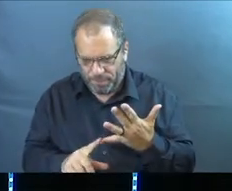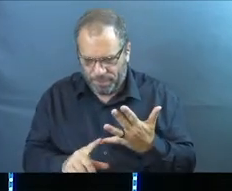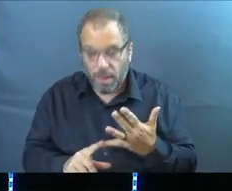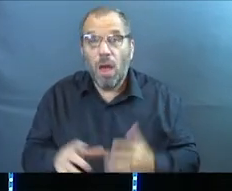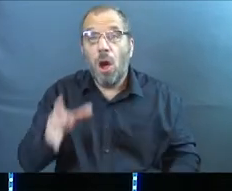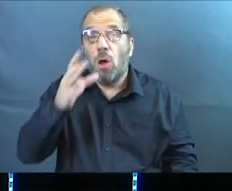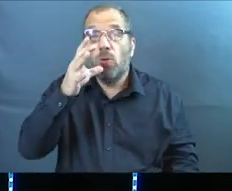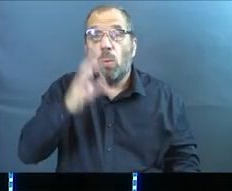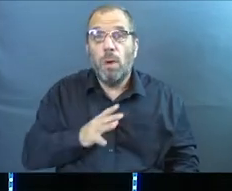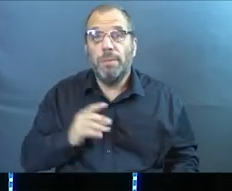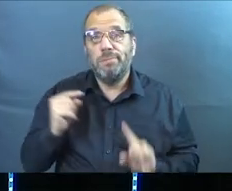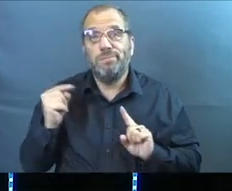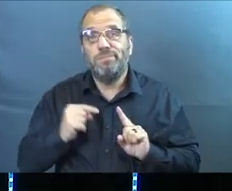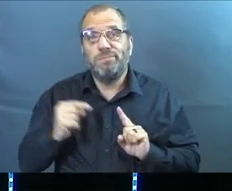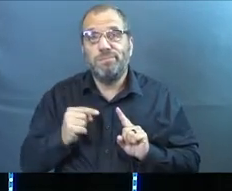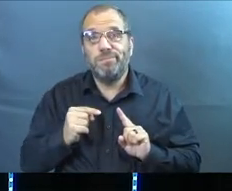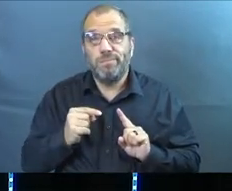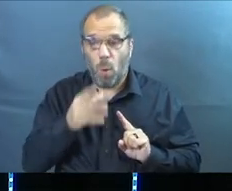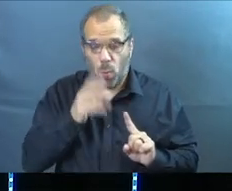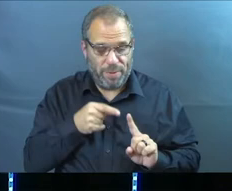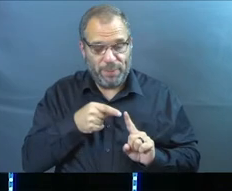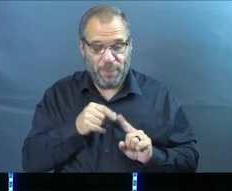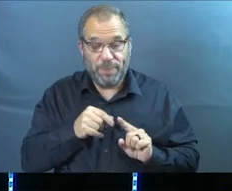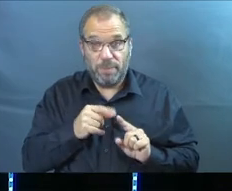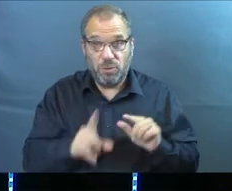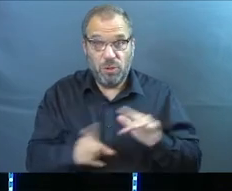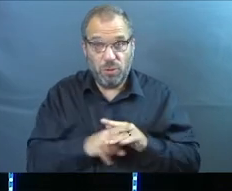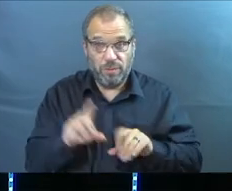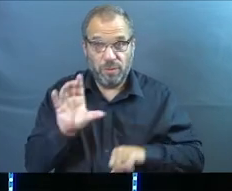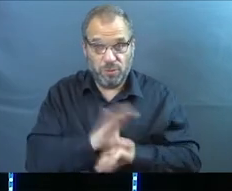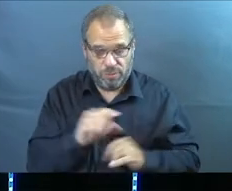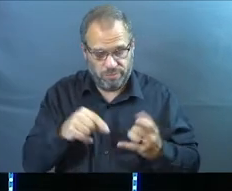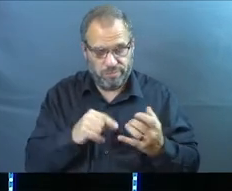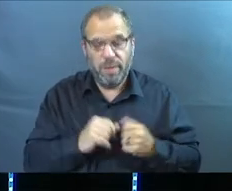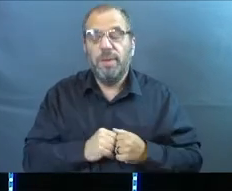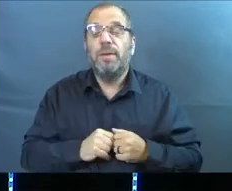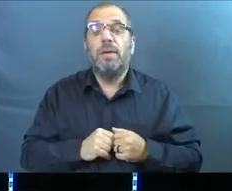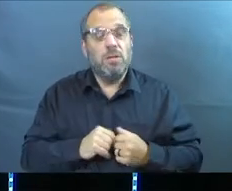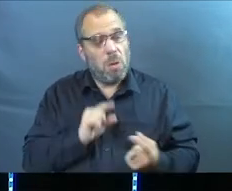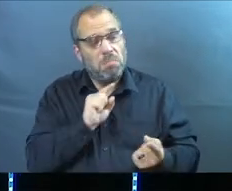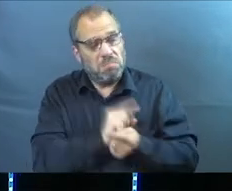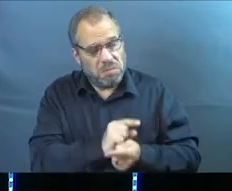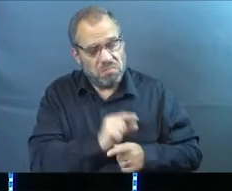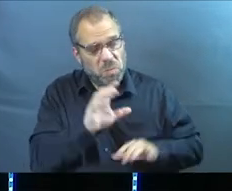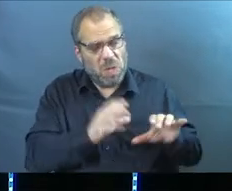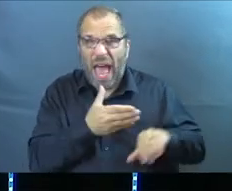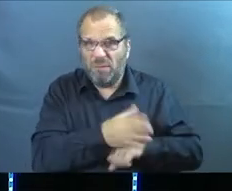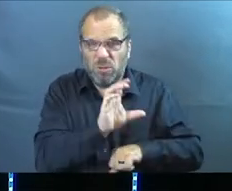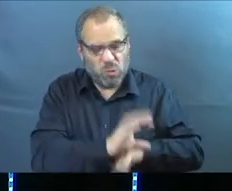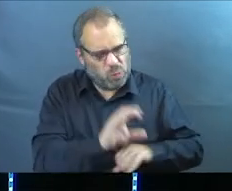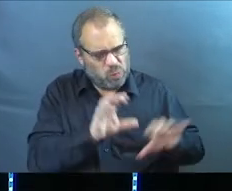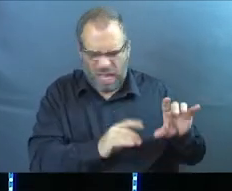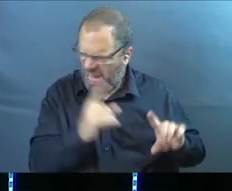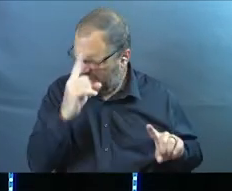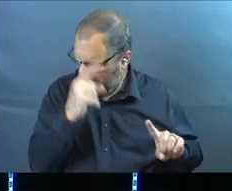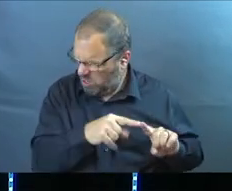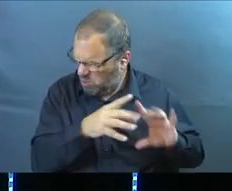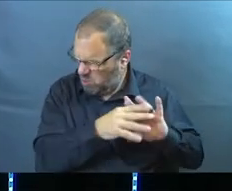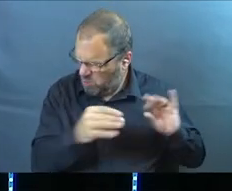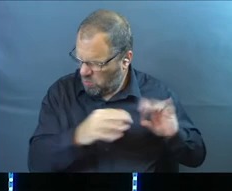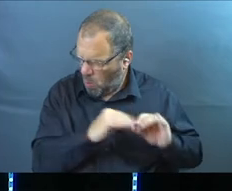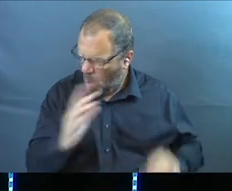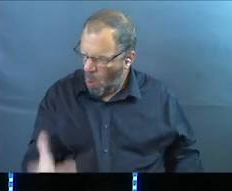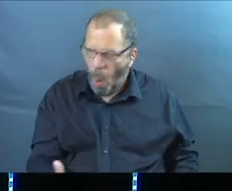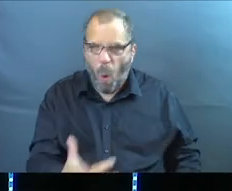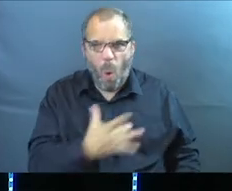There was a woman a little while back and she came here and I got to talk to her after a service and I think her story is